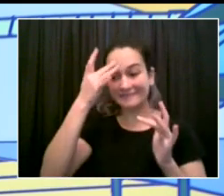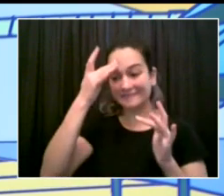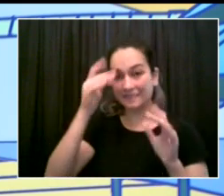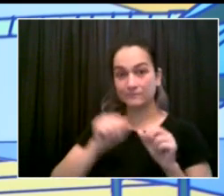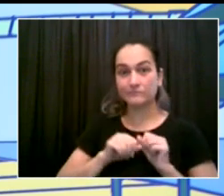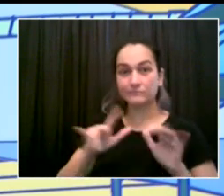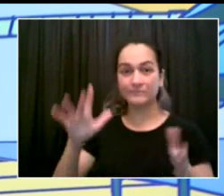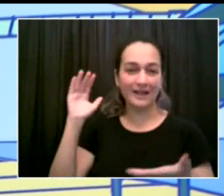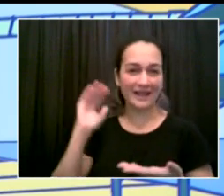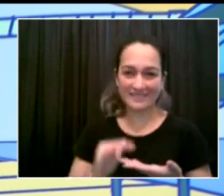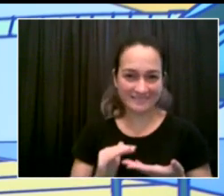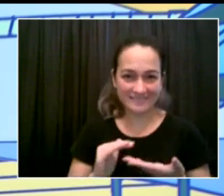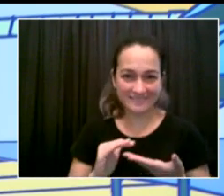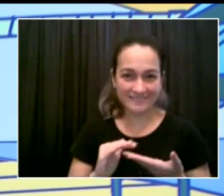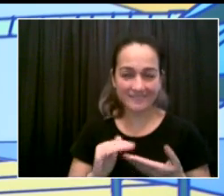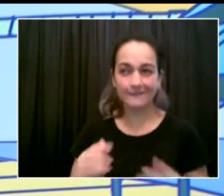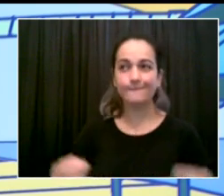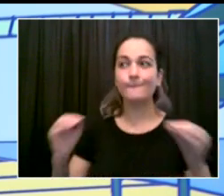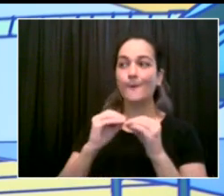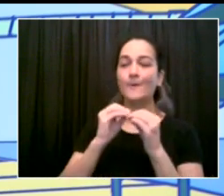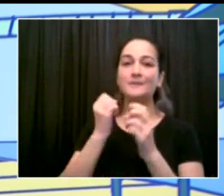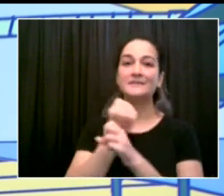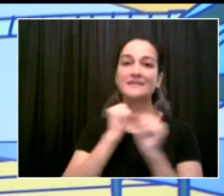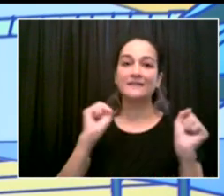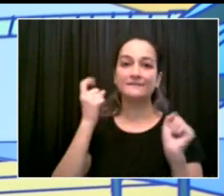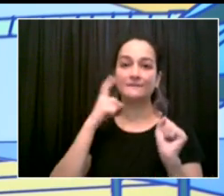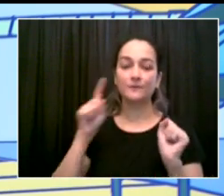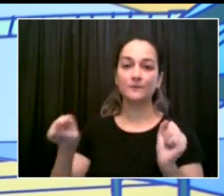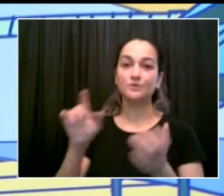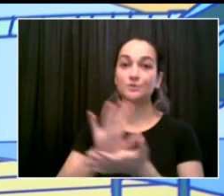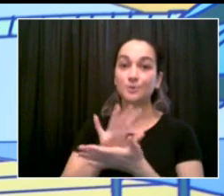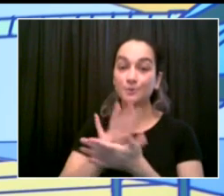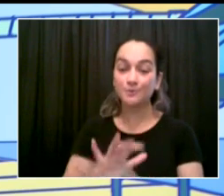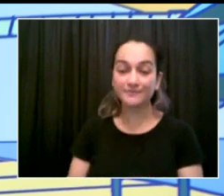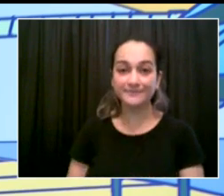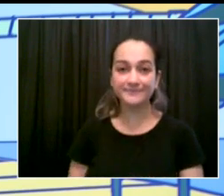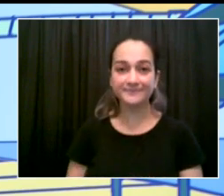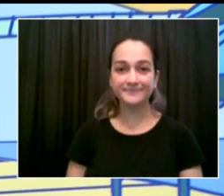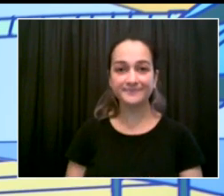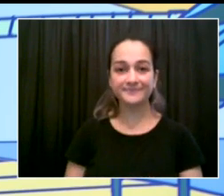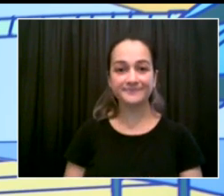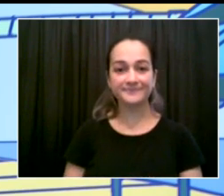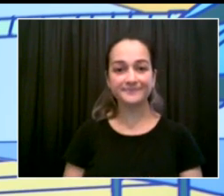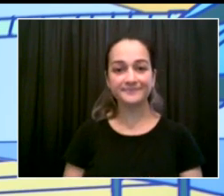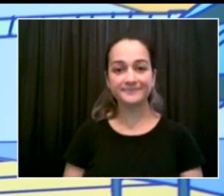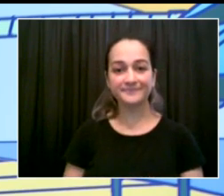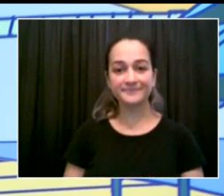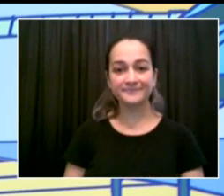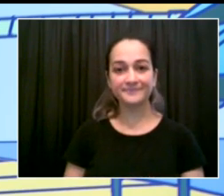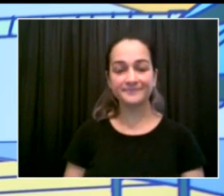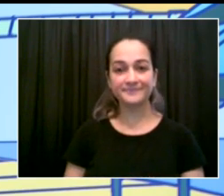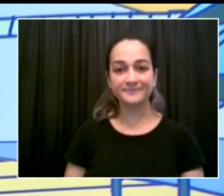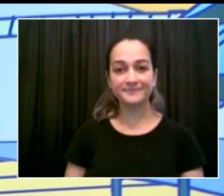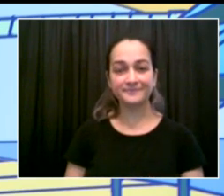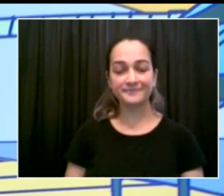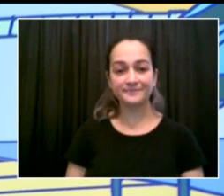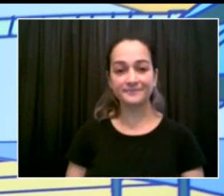worked. They didn't just work, Jillian, during the school year, where, again, by the end of the school year,